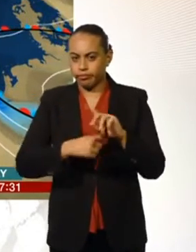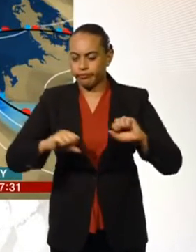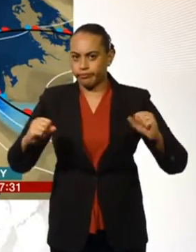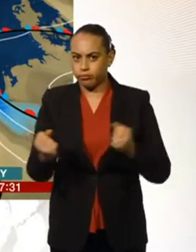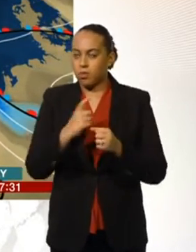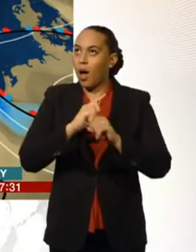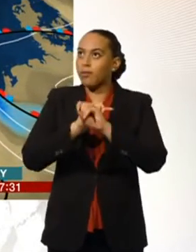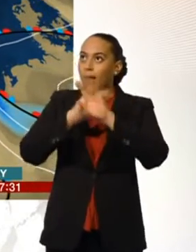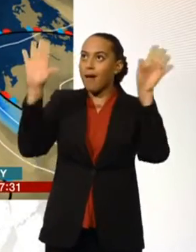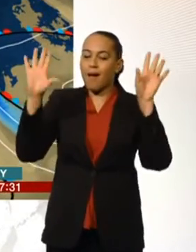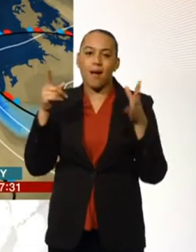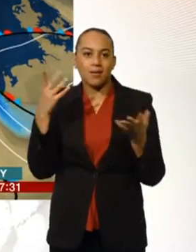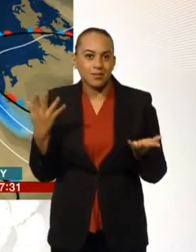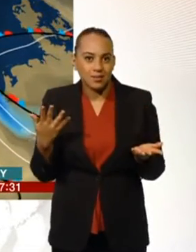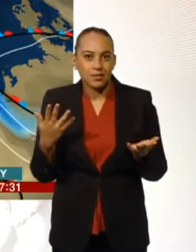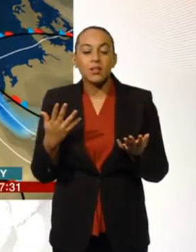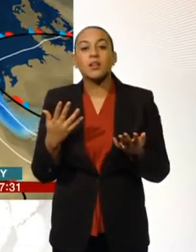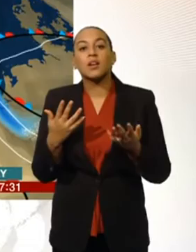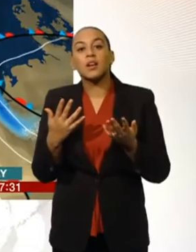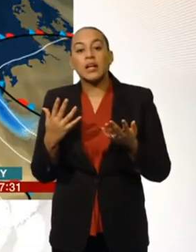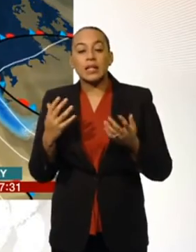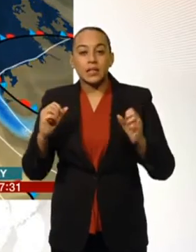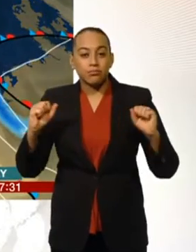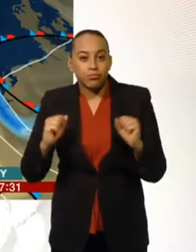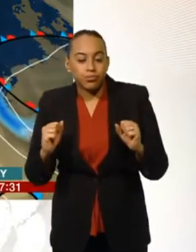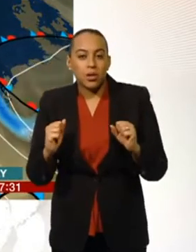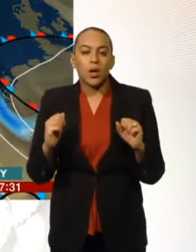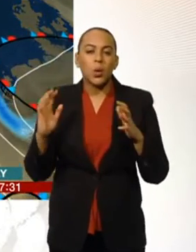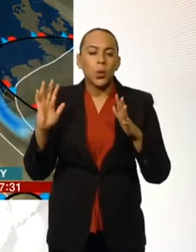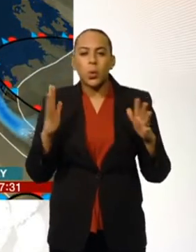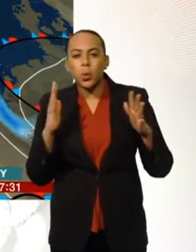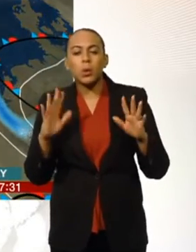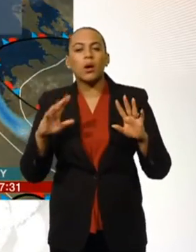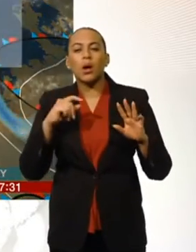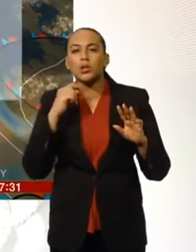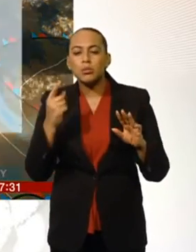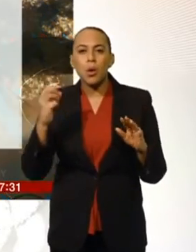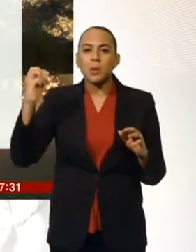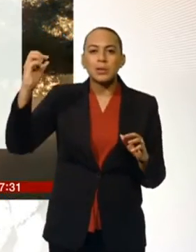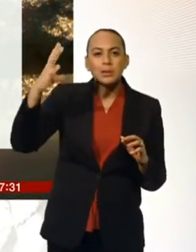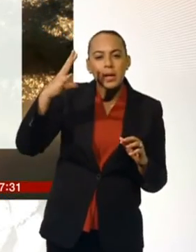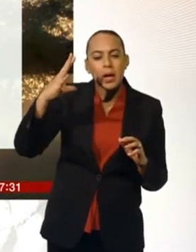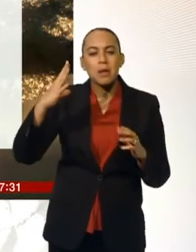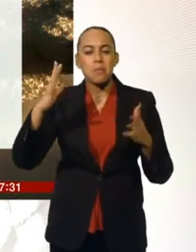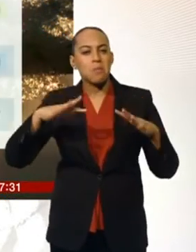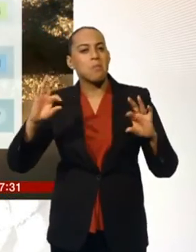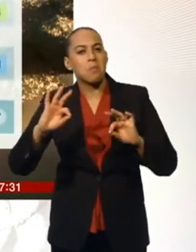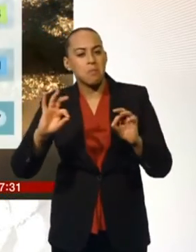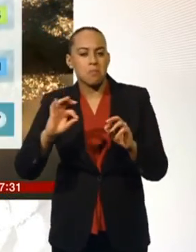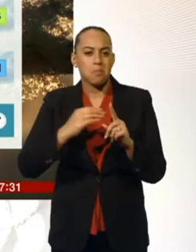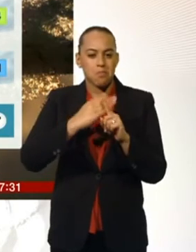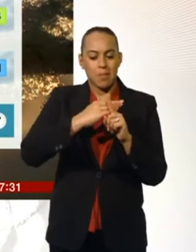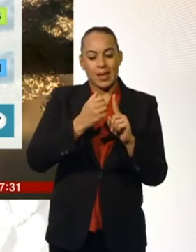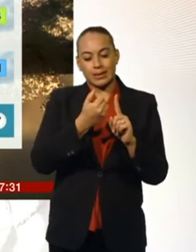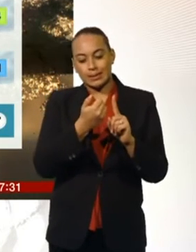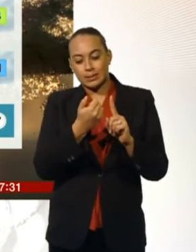it's going to feel pretty chilly. The wind should be a bit lighter. Lots of sparkling sunshine around tomorrow, and it will be dry. Six or seven degrees Celsius will be